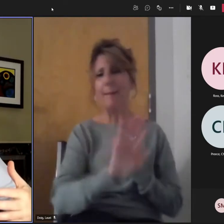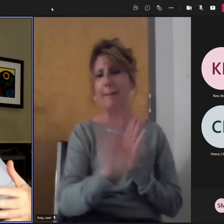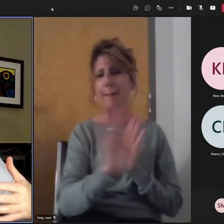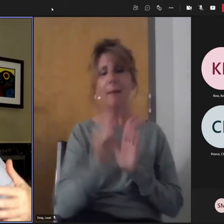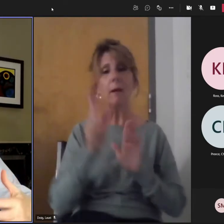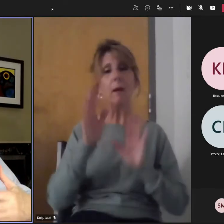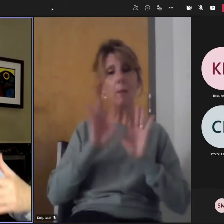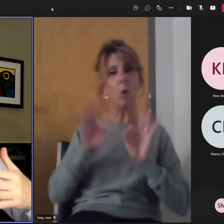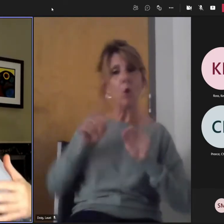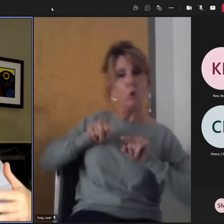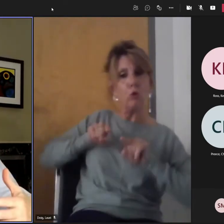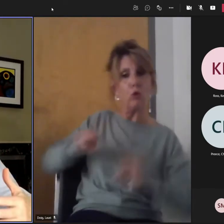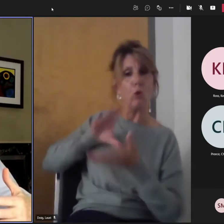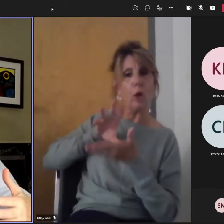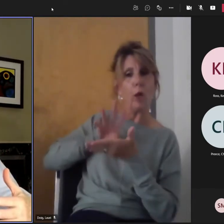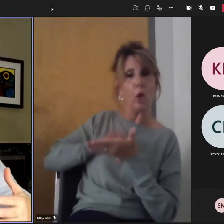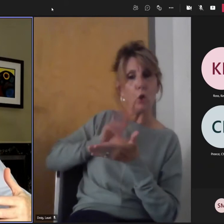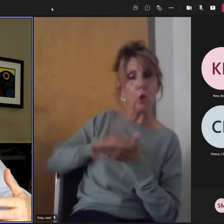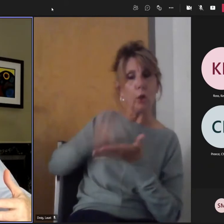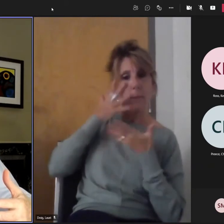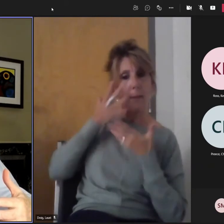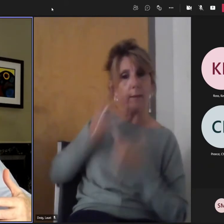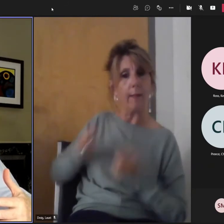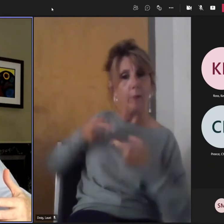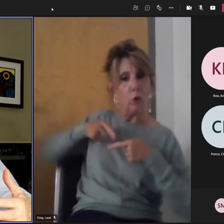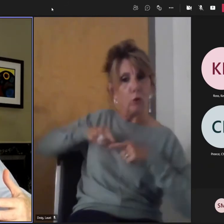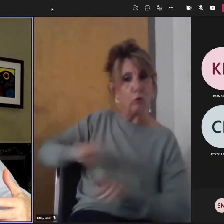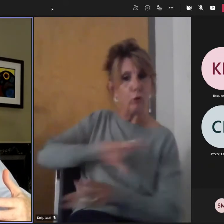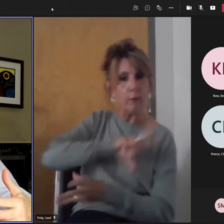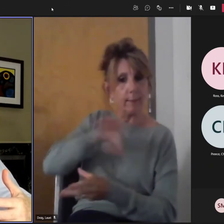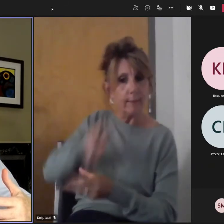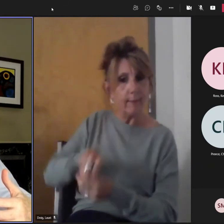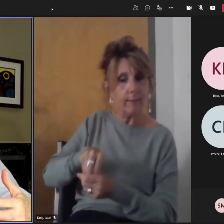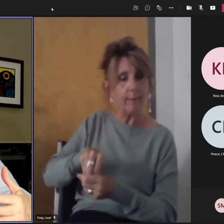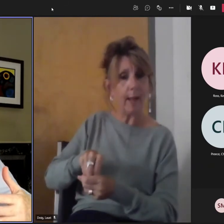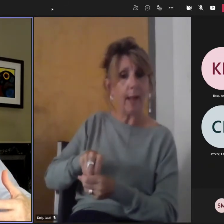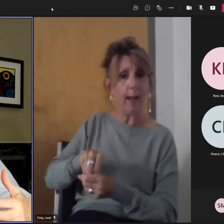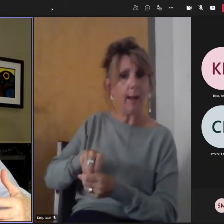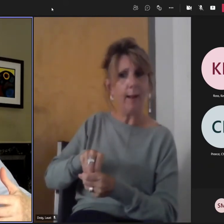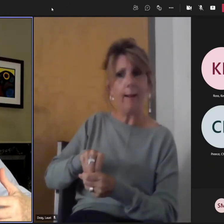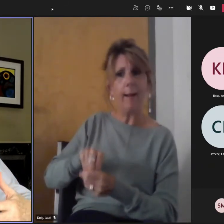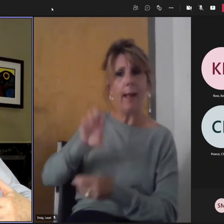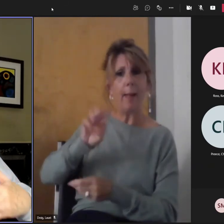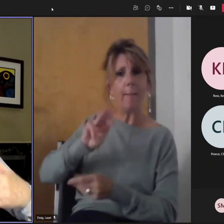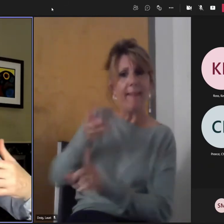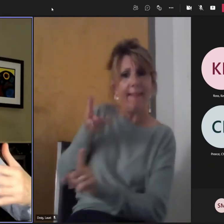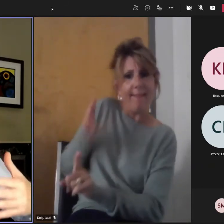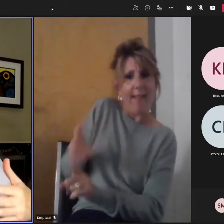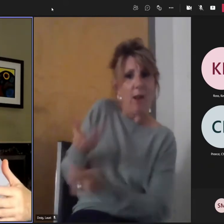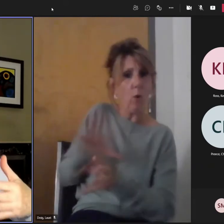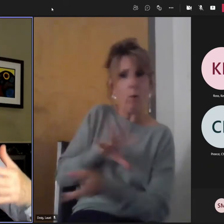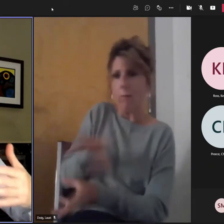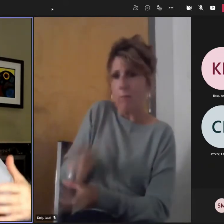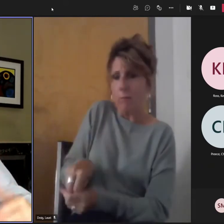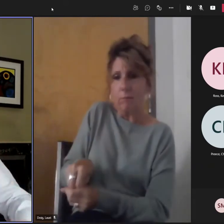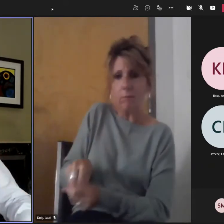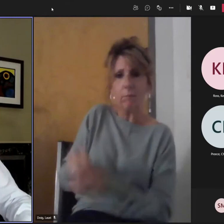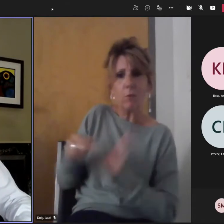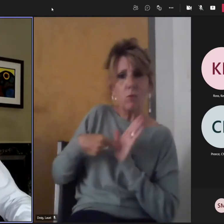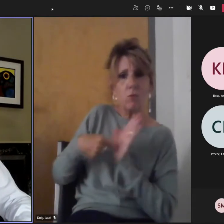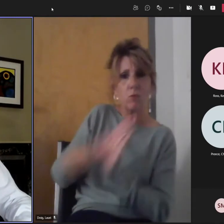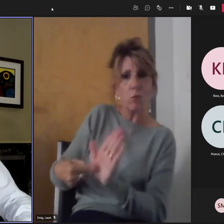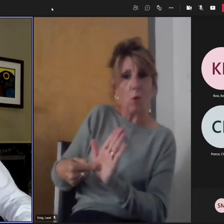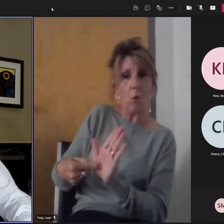-being is highly charged with empathetic requirements and developments. And when that's part, when it comes